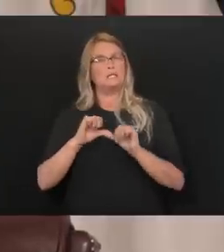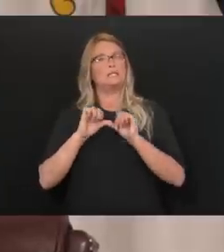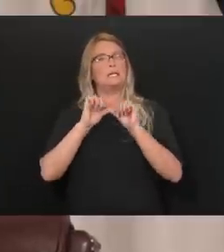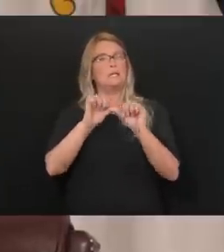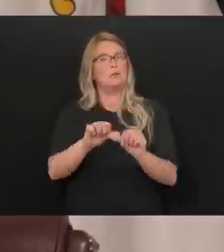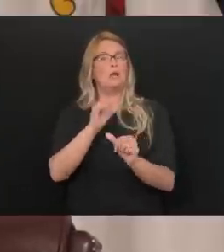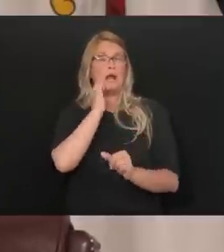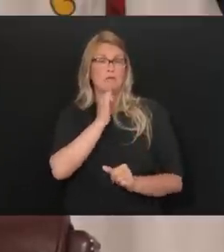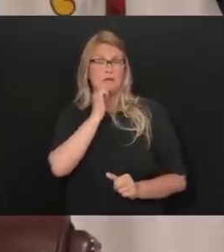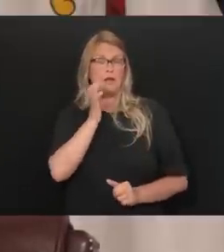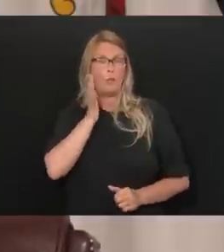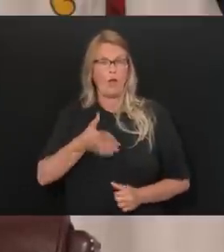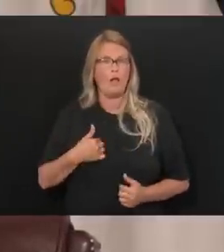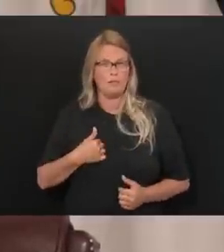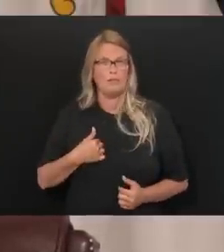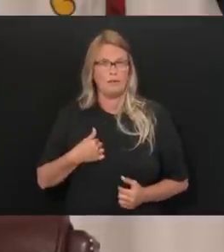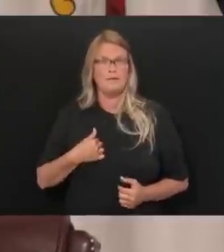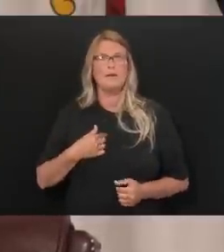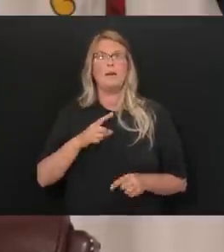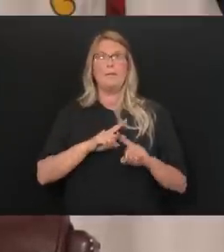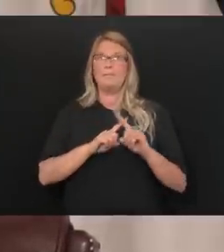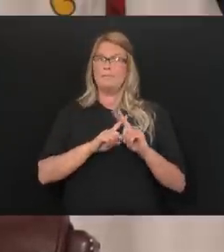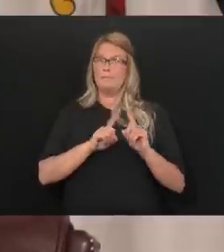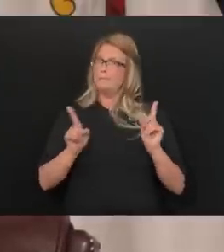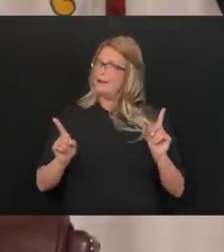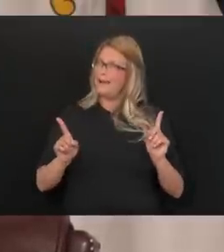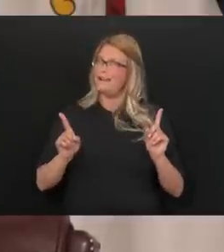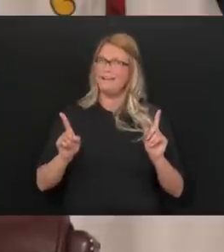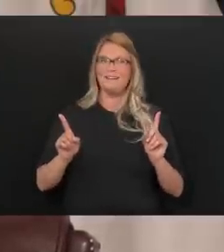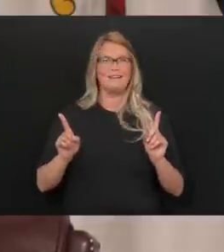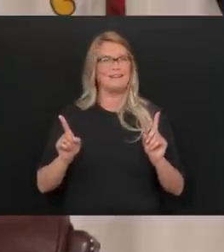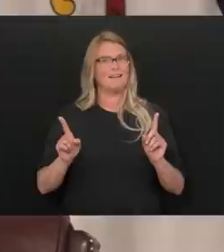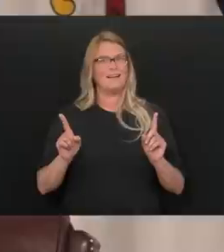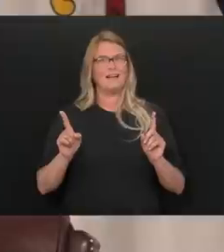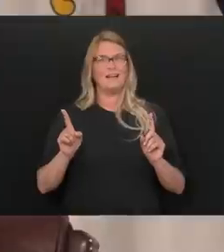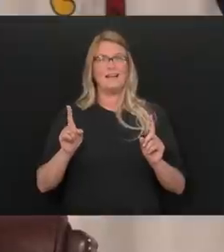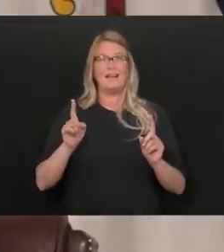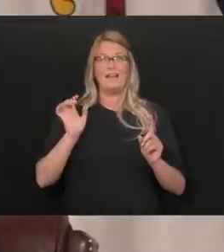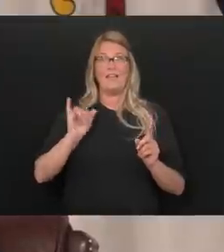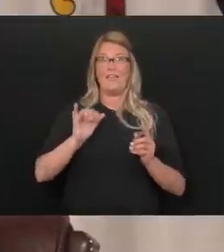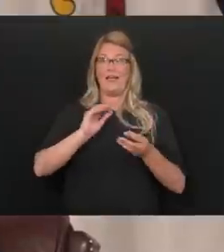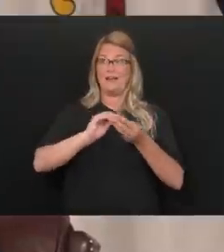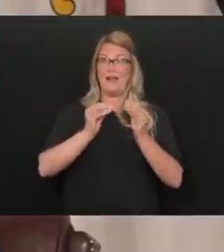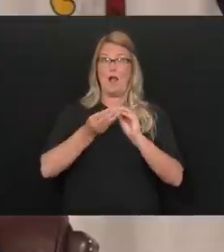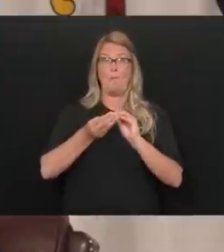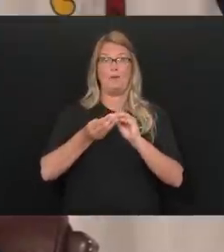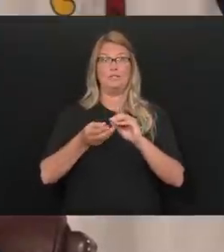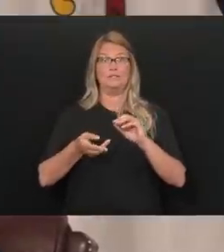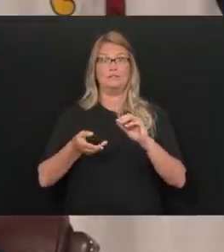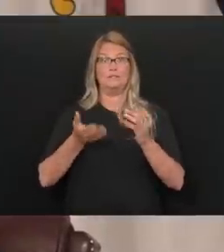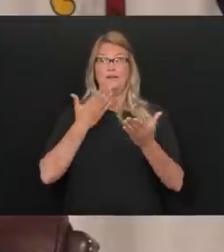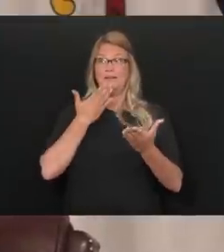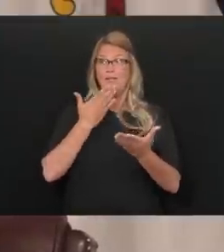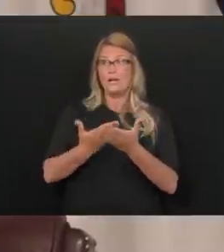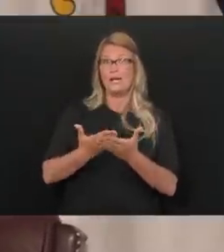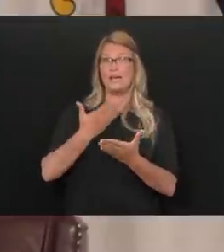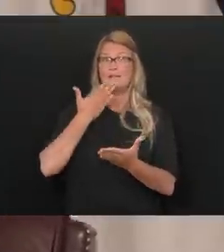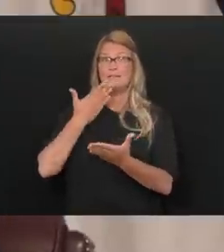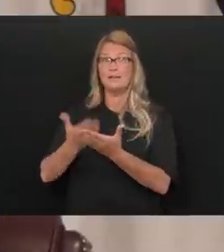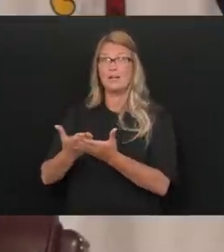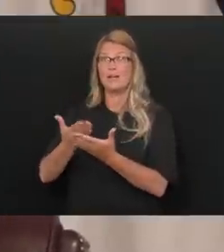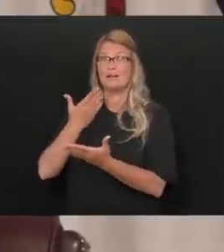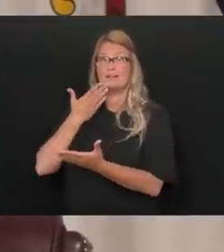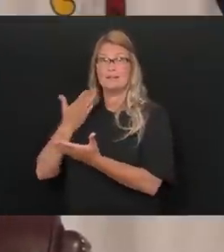come every day, we will, you know, and, but if, if, if the numbers are such that all we're doing is